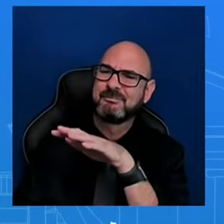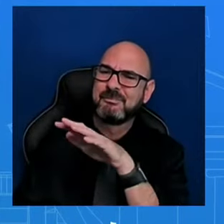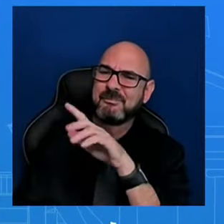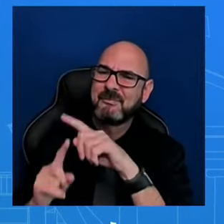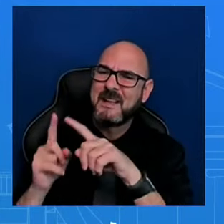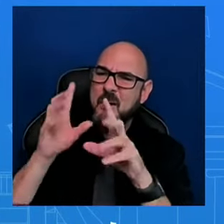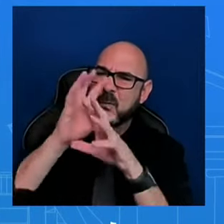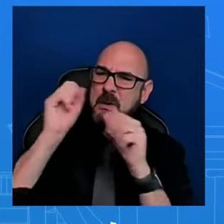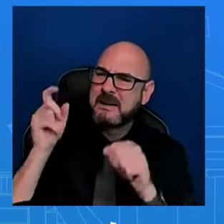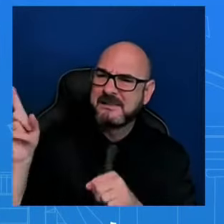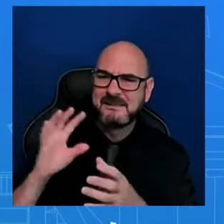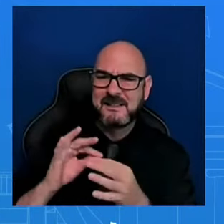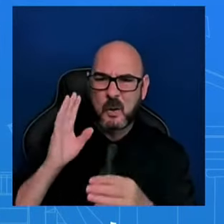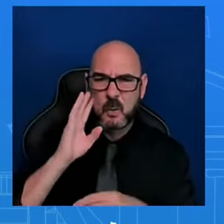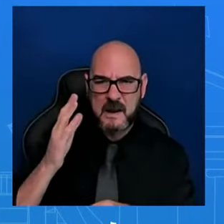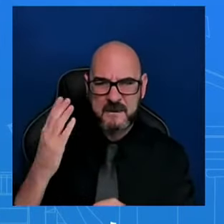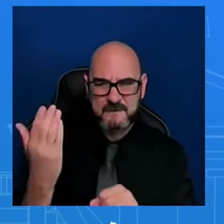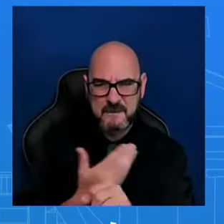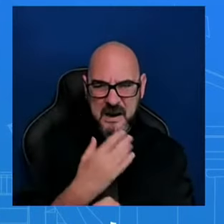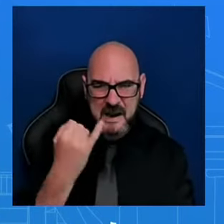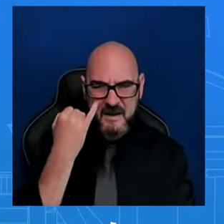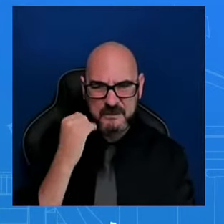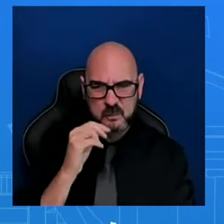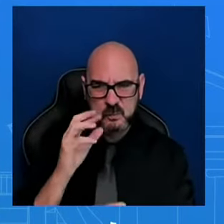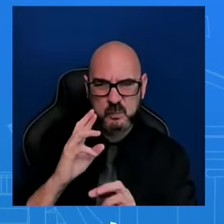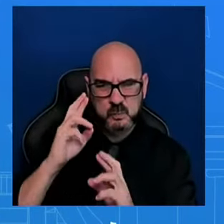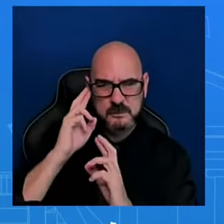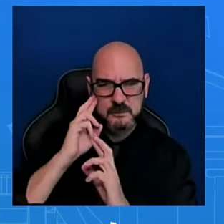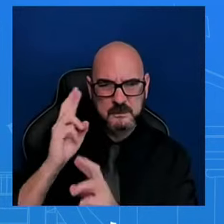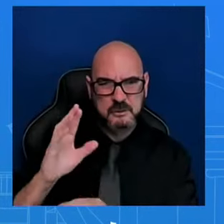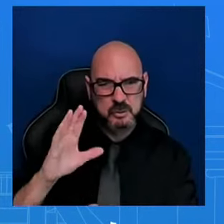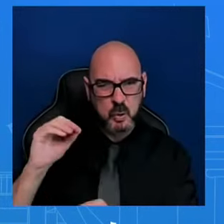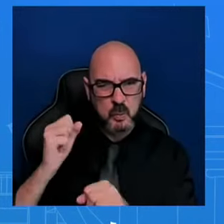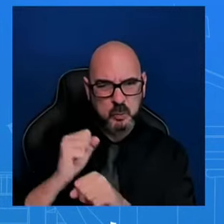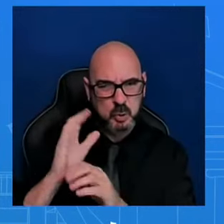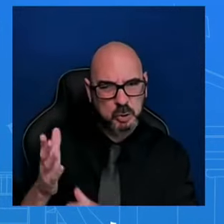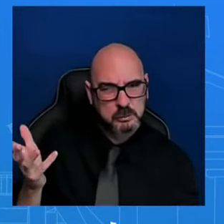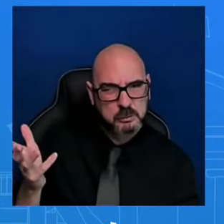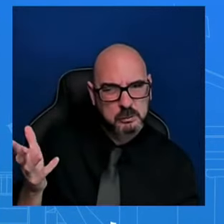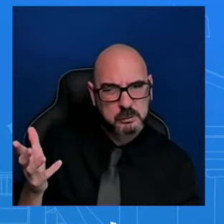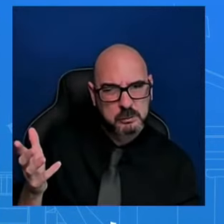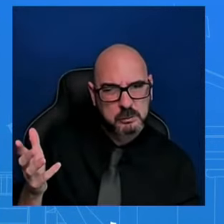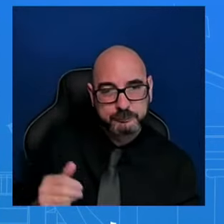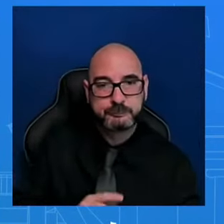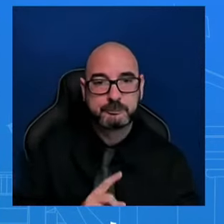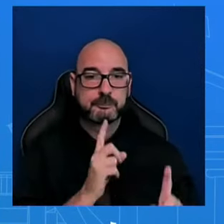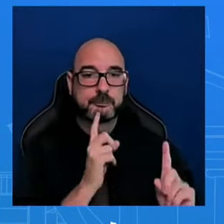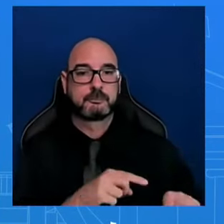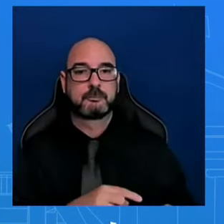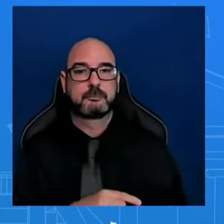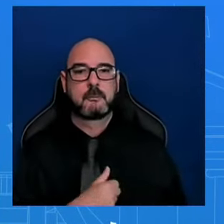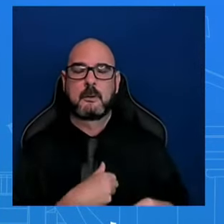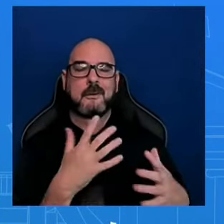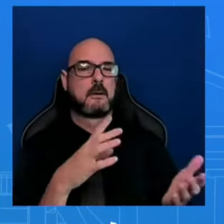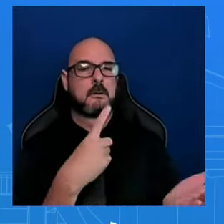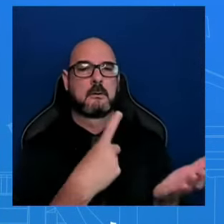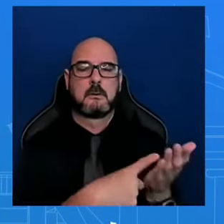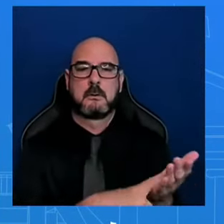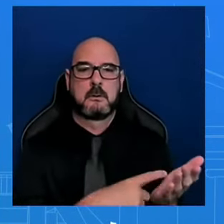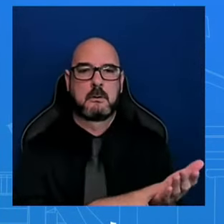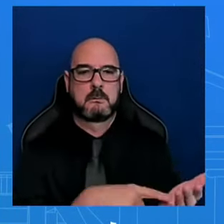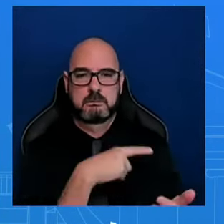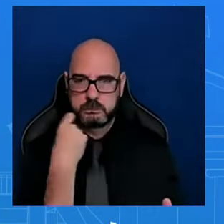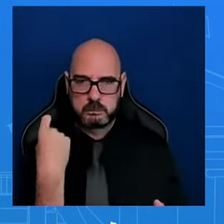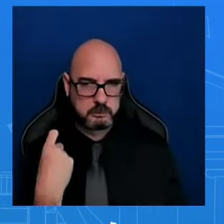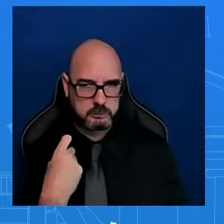that they have said themselves, Jeffrey Zients and also Anthony Bernal, that they are unfounded. I can't speak to your sources. Those are your sources